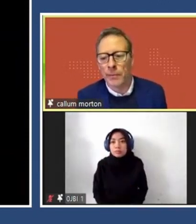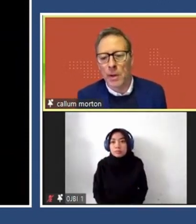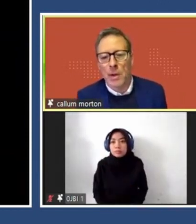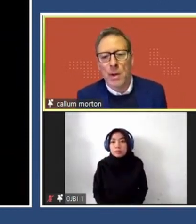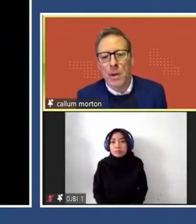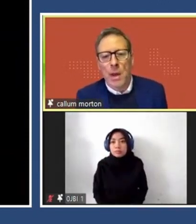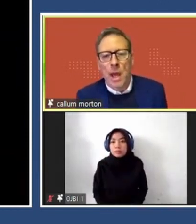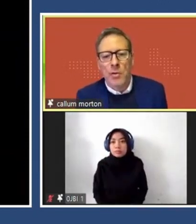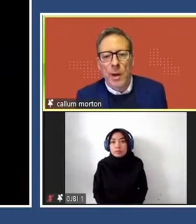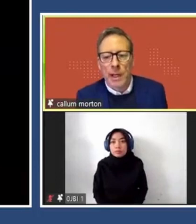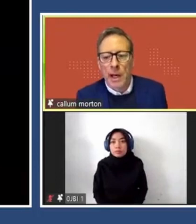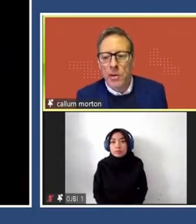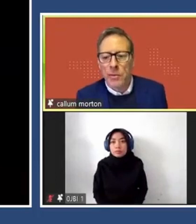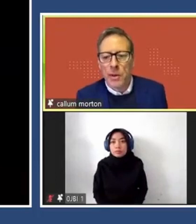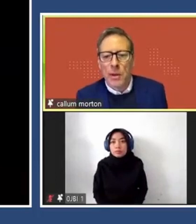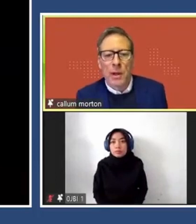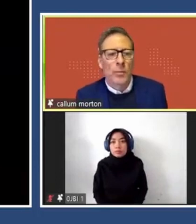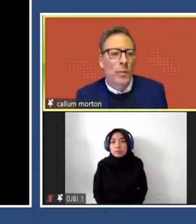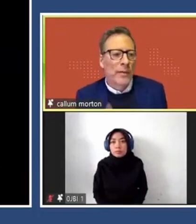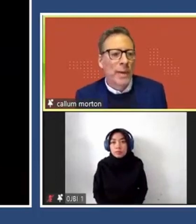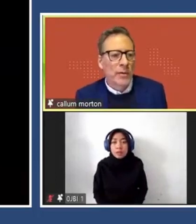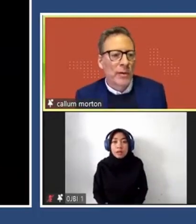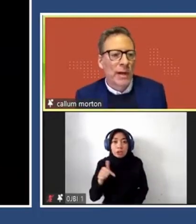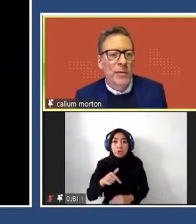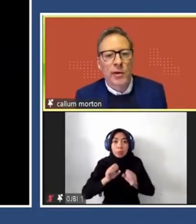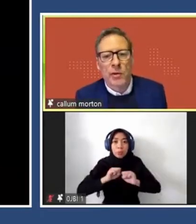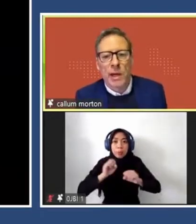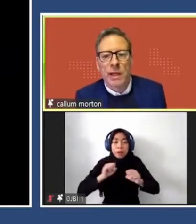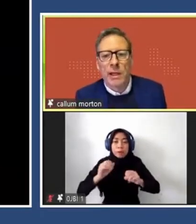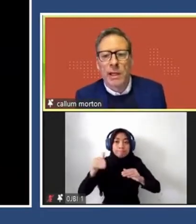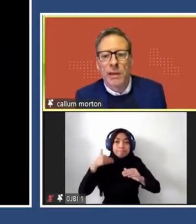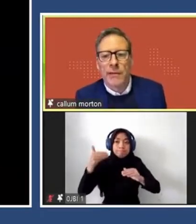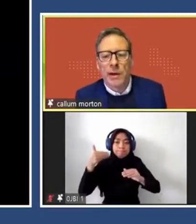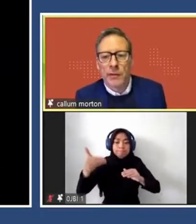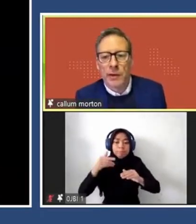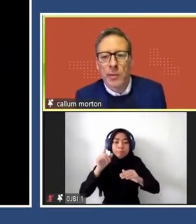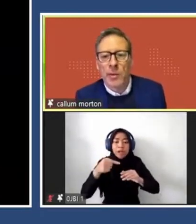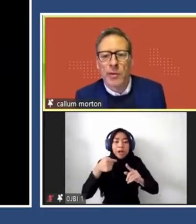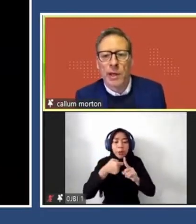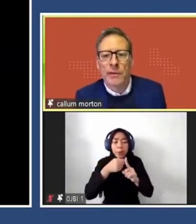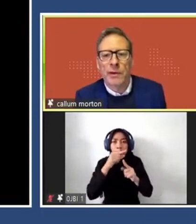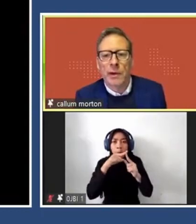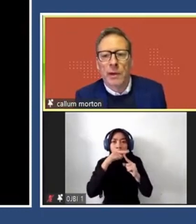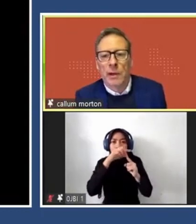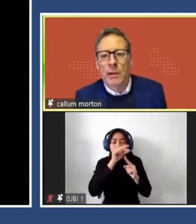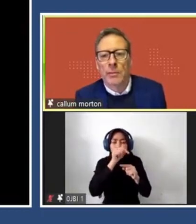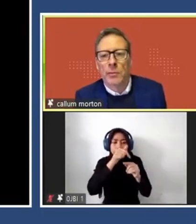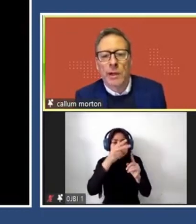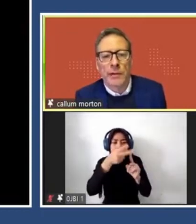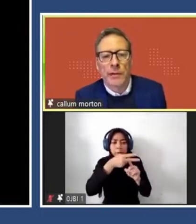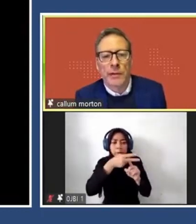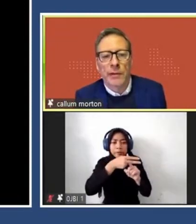publication. We have a Bachelor of Art History and Curating in the faculty. We also have